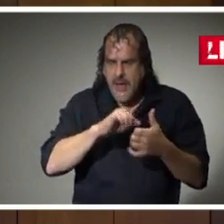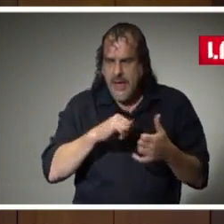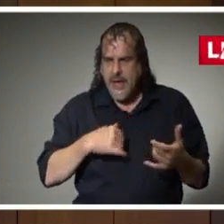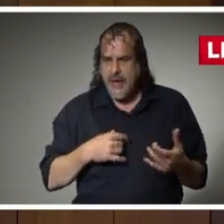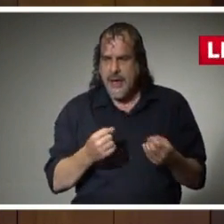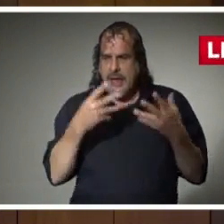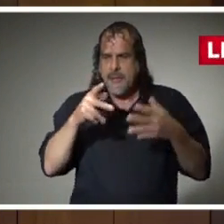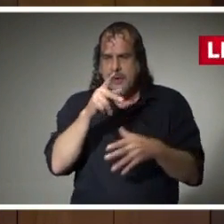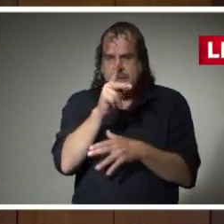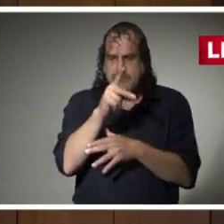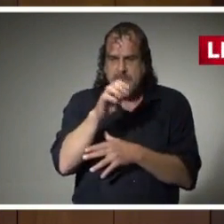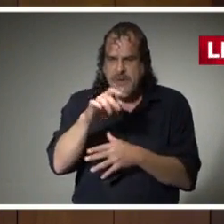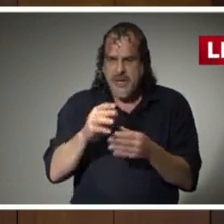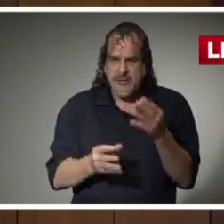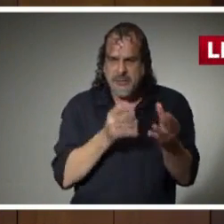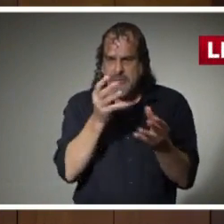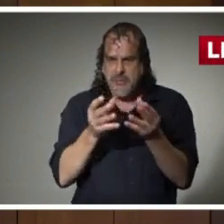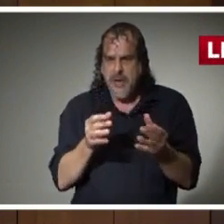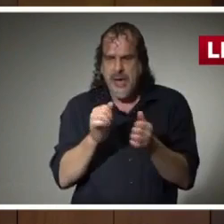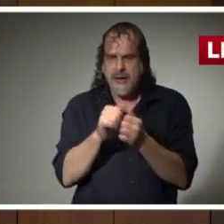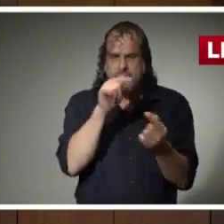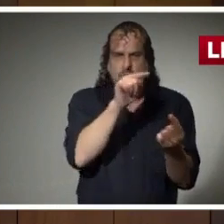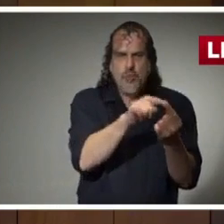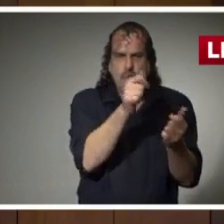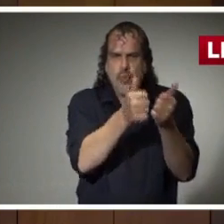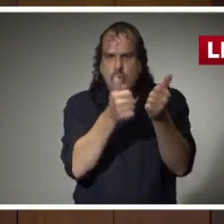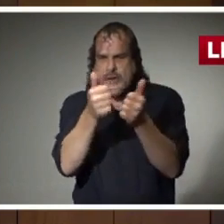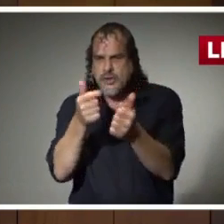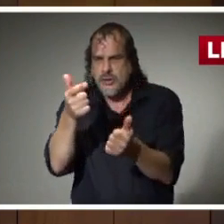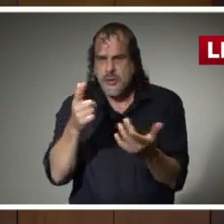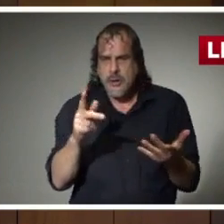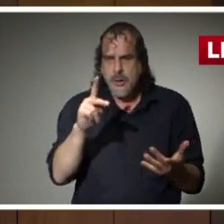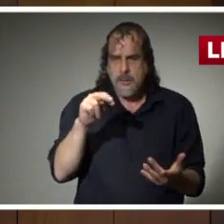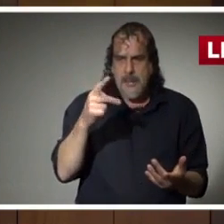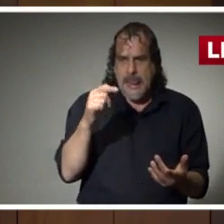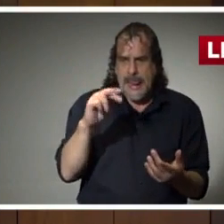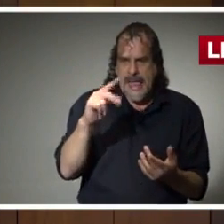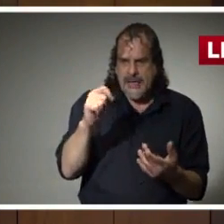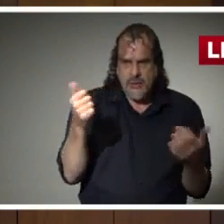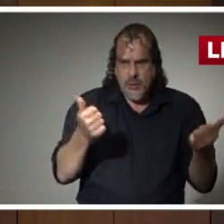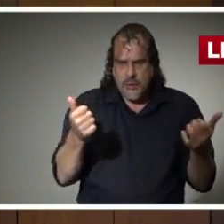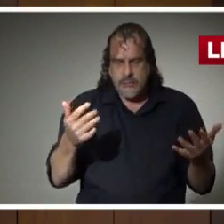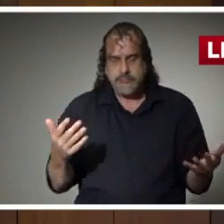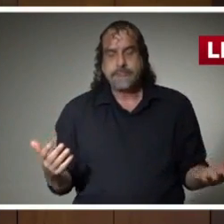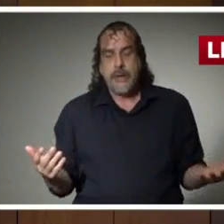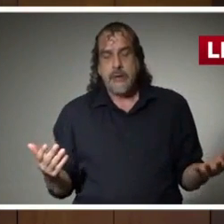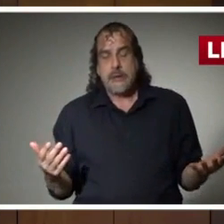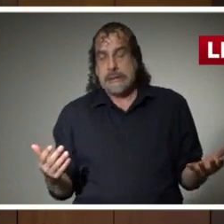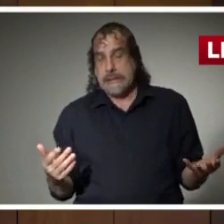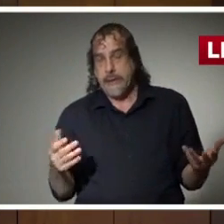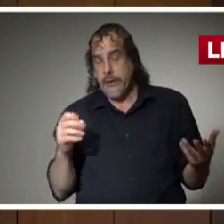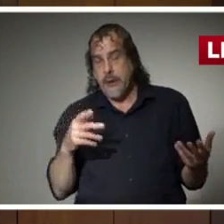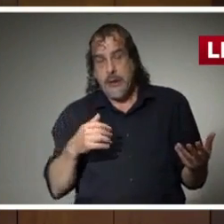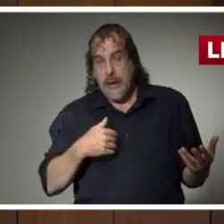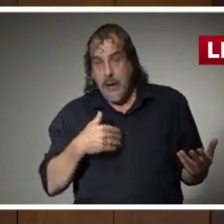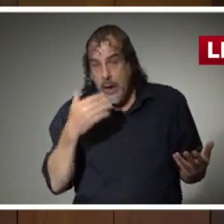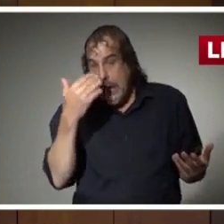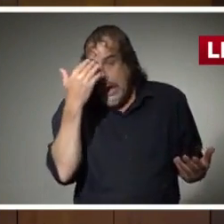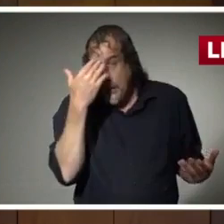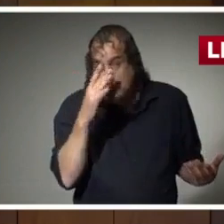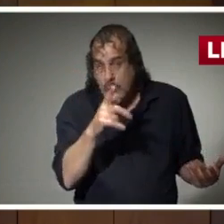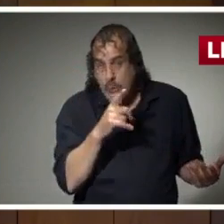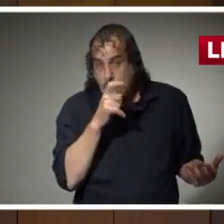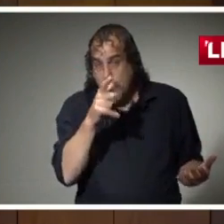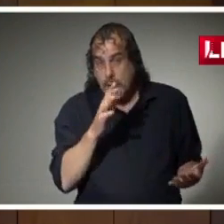Andy Gibson to what plants? Yes. Let me first say I don't know who it was that you spoke